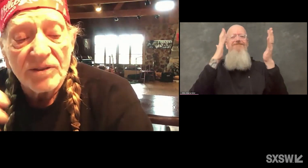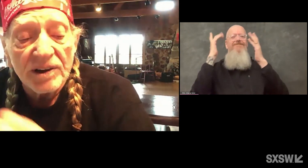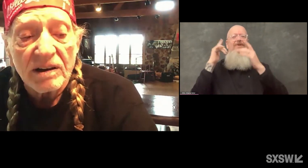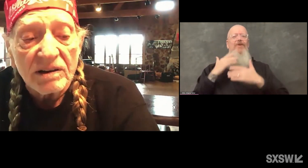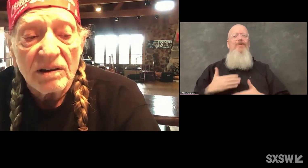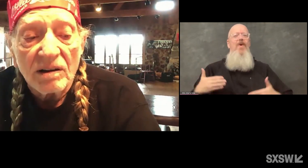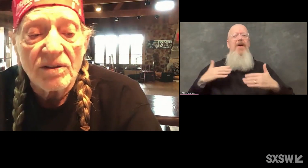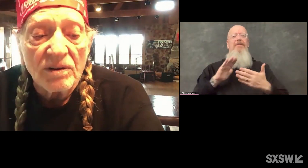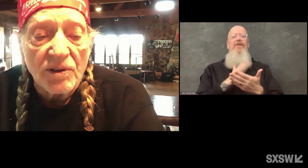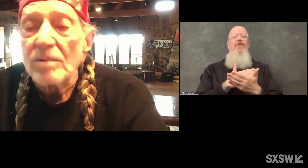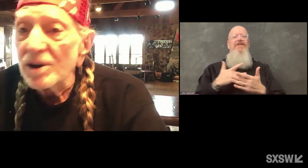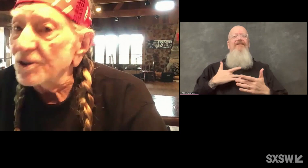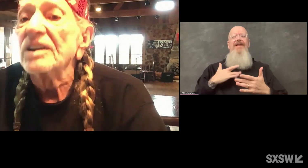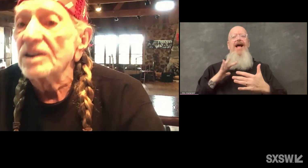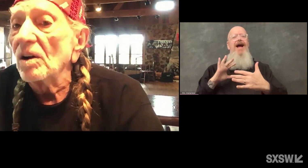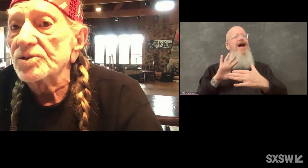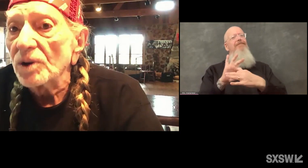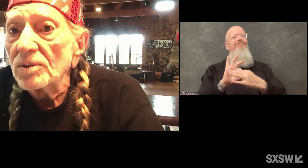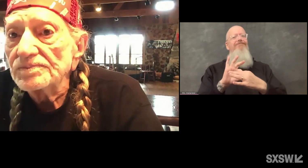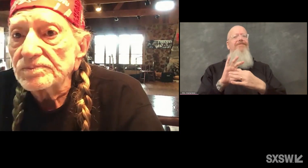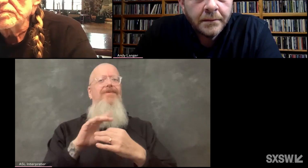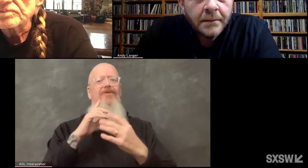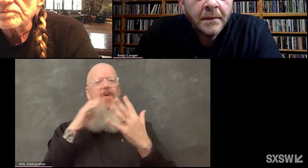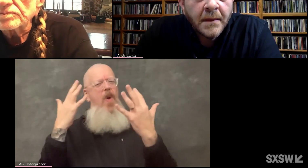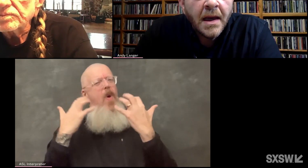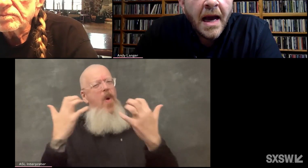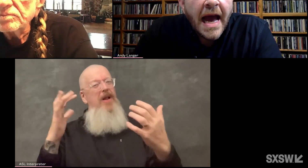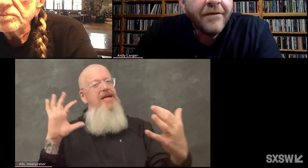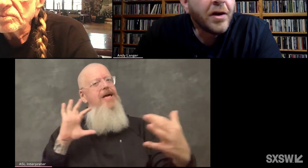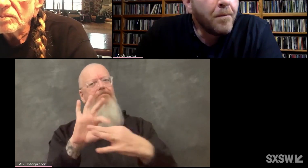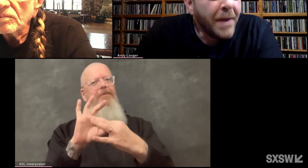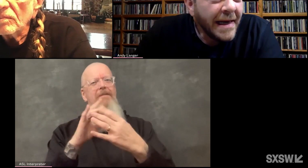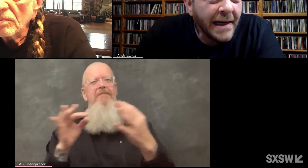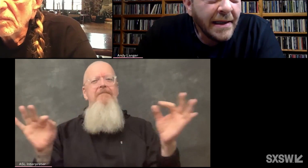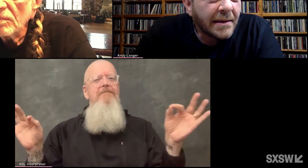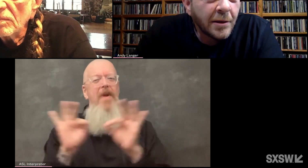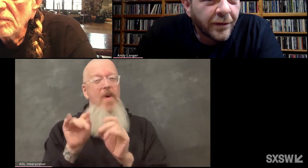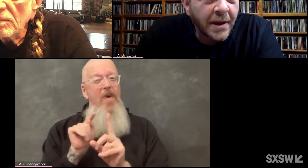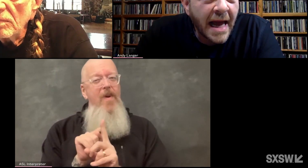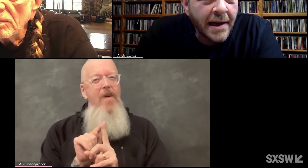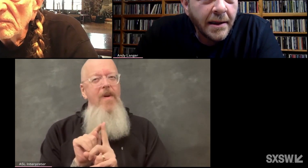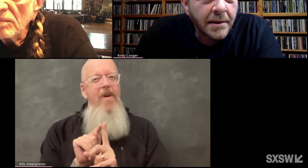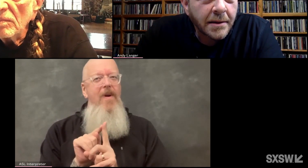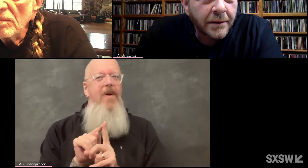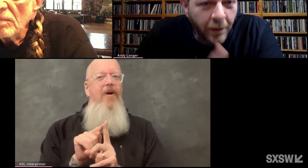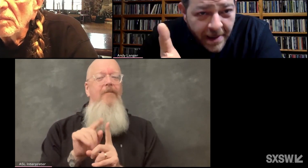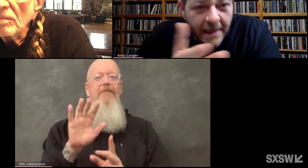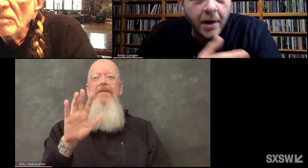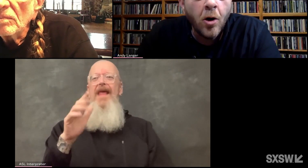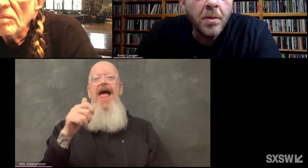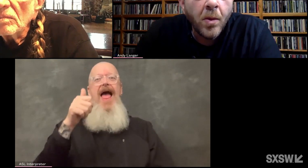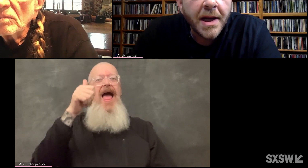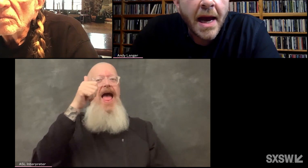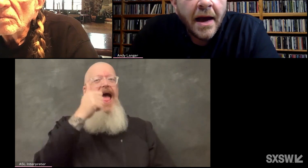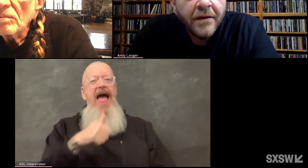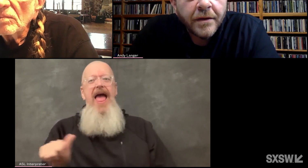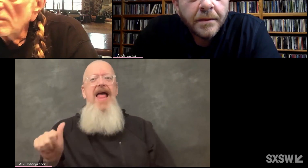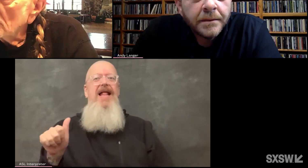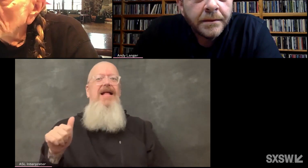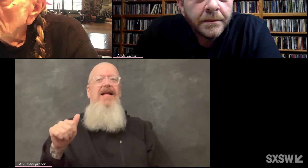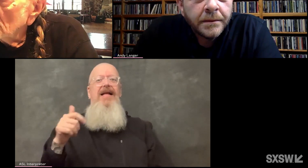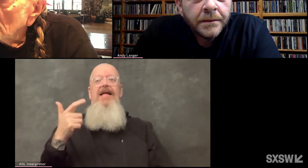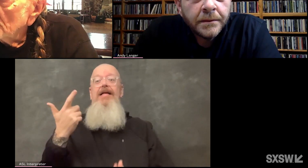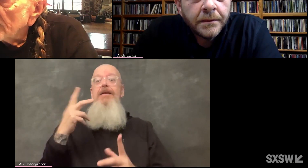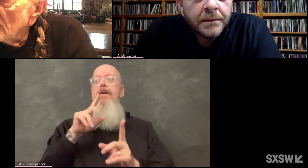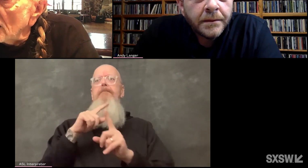it. And I think they're missing it also. Have there been any silver linings from being at home the way you have?